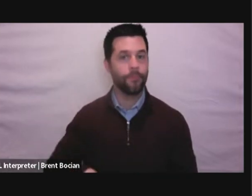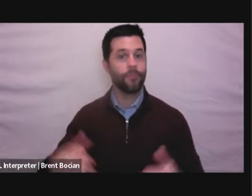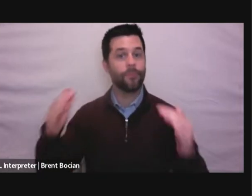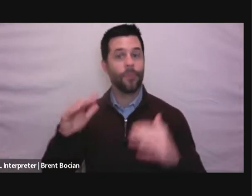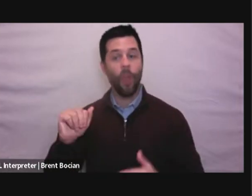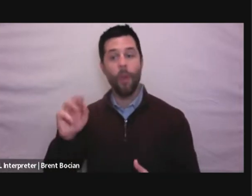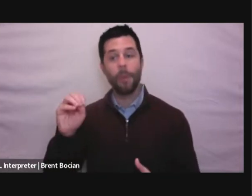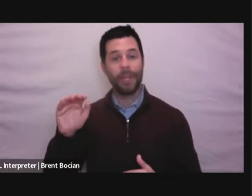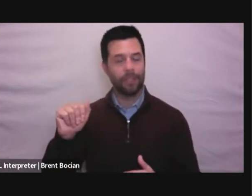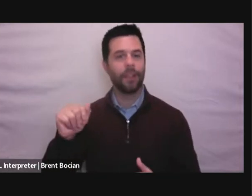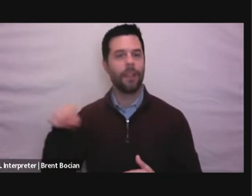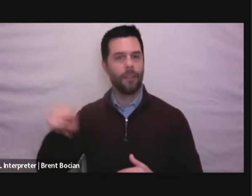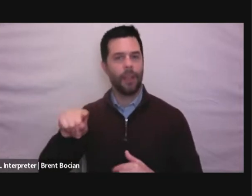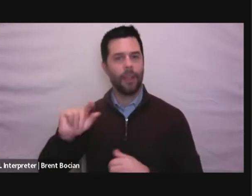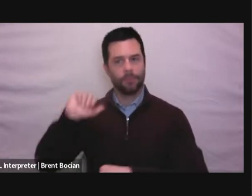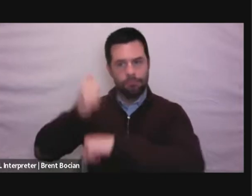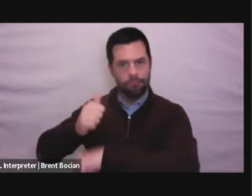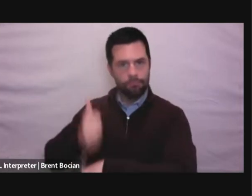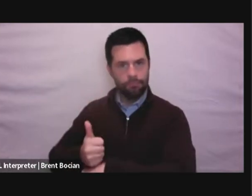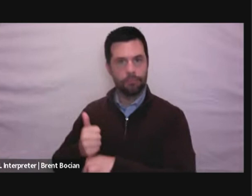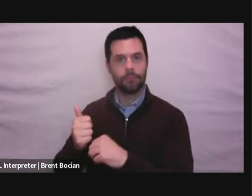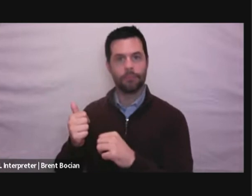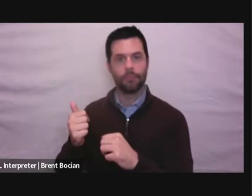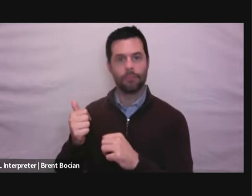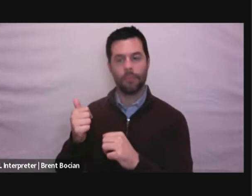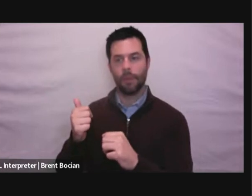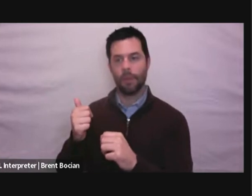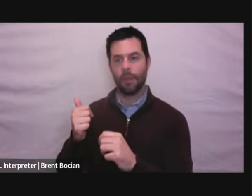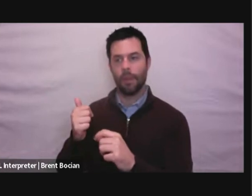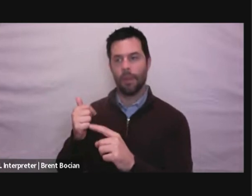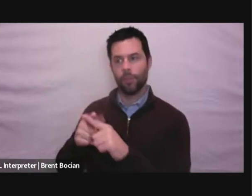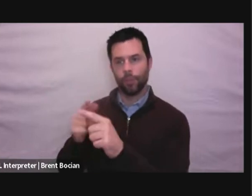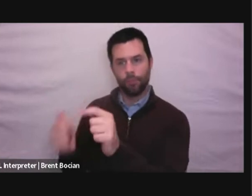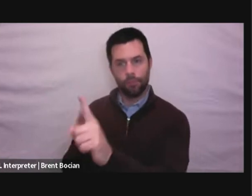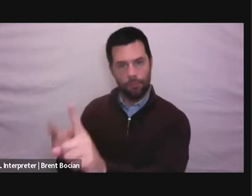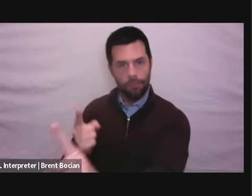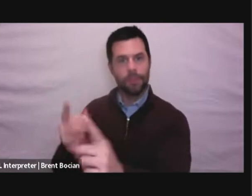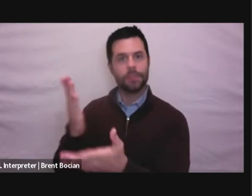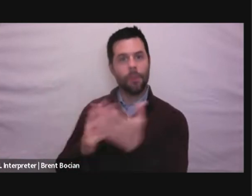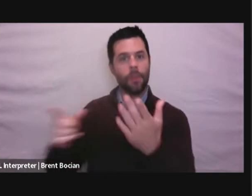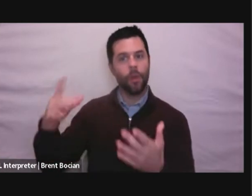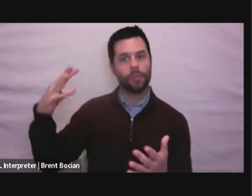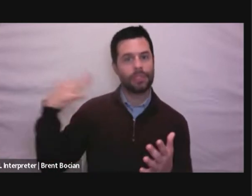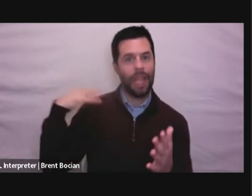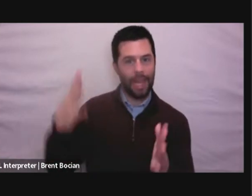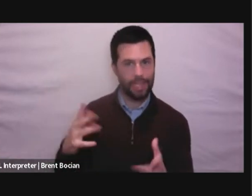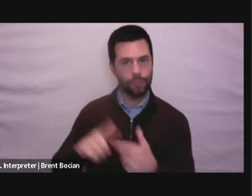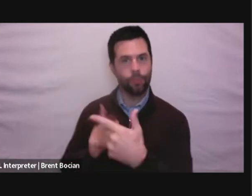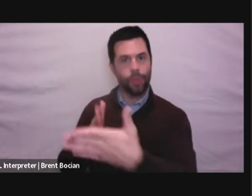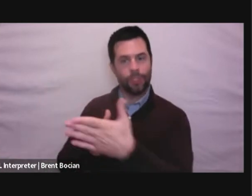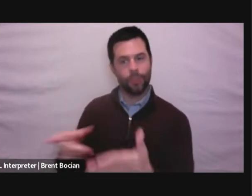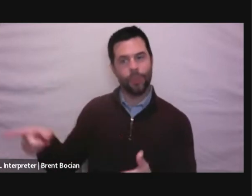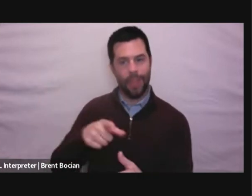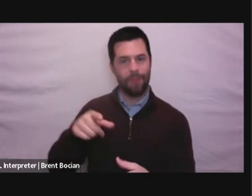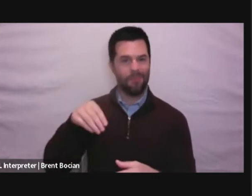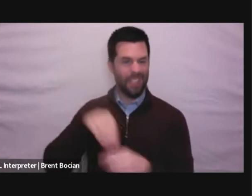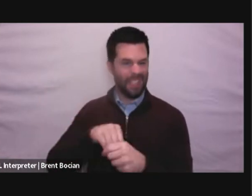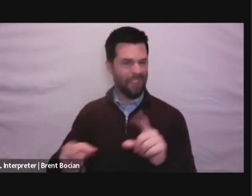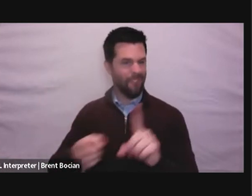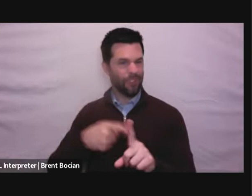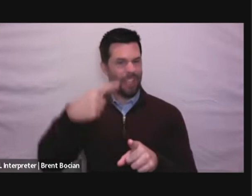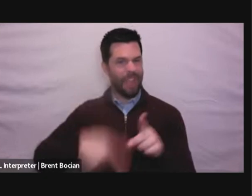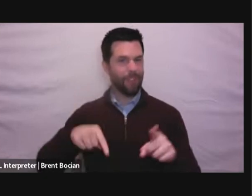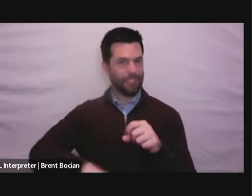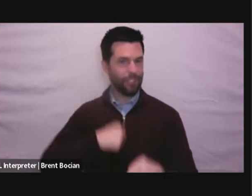integrity texts on 261 candidates for judges and prosecutors in the first half of 2022, looking for